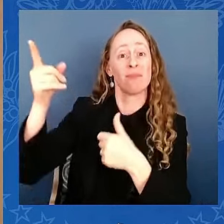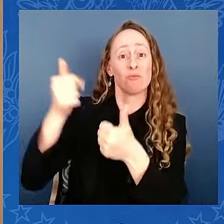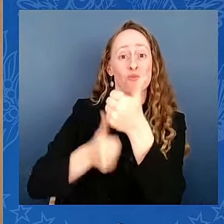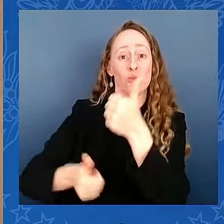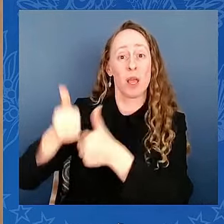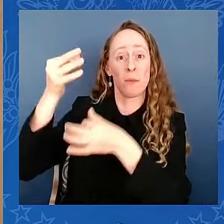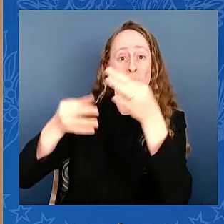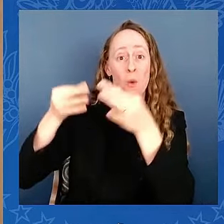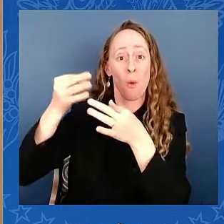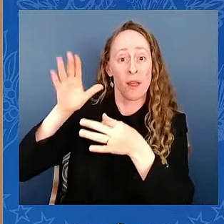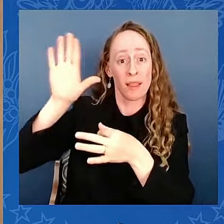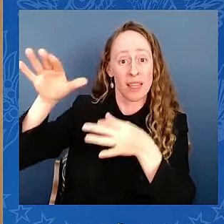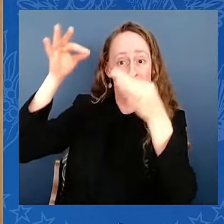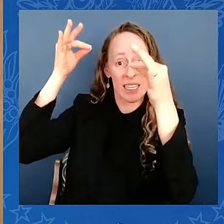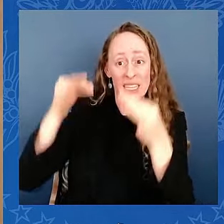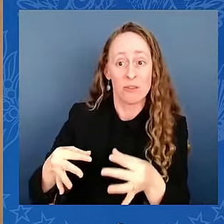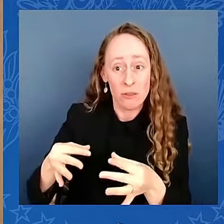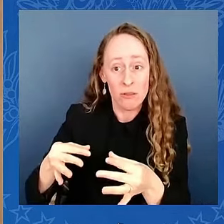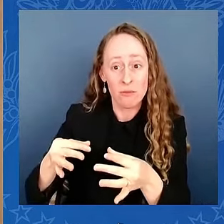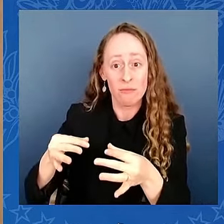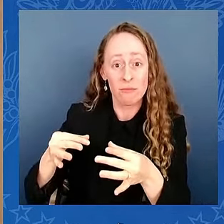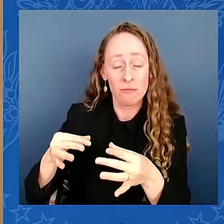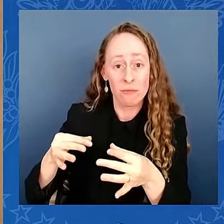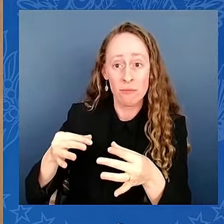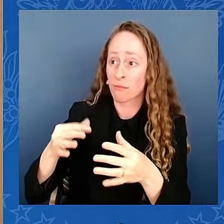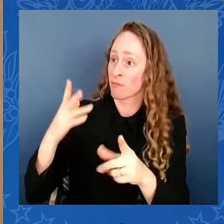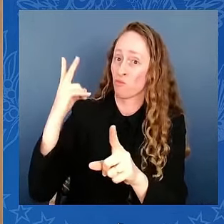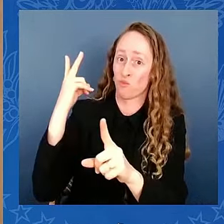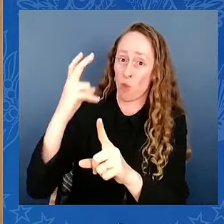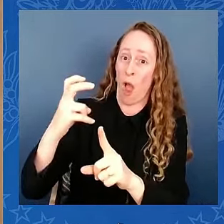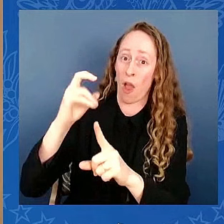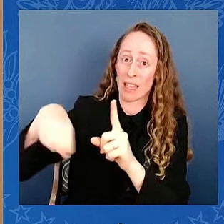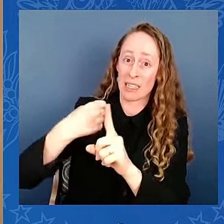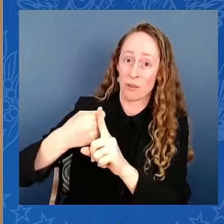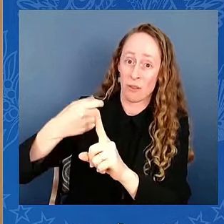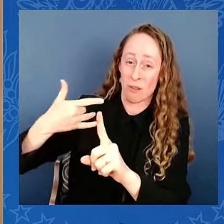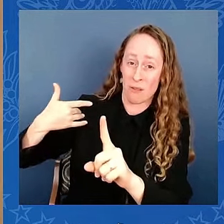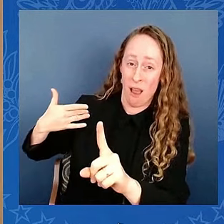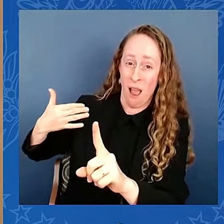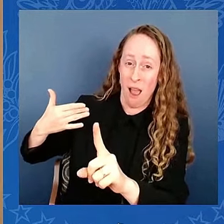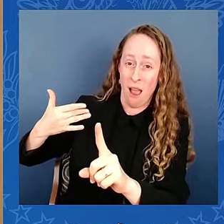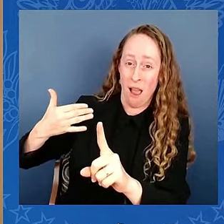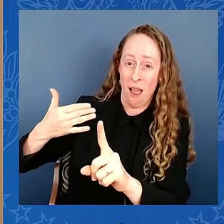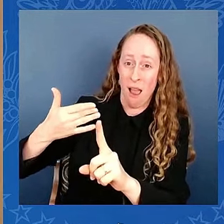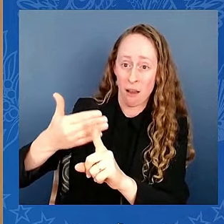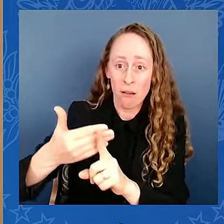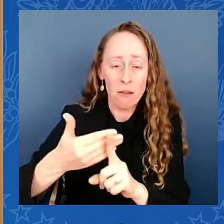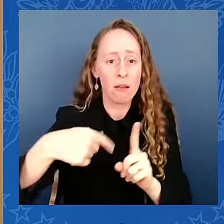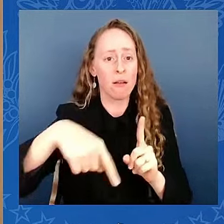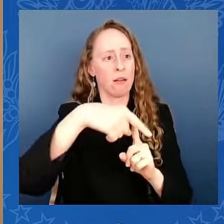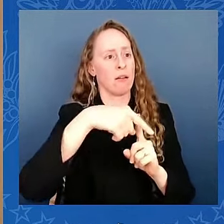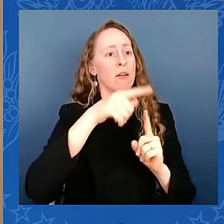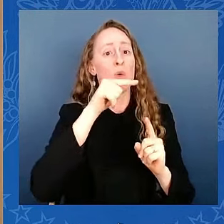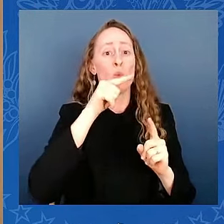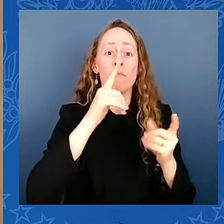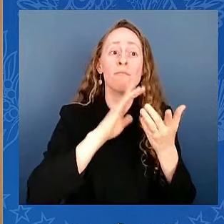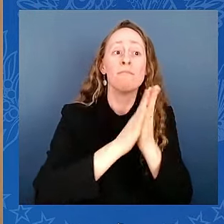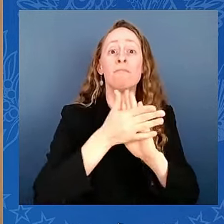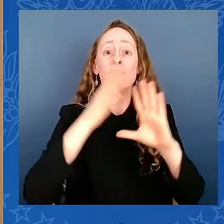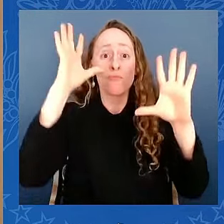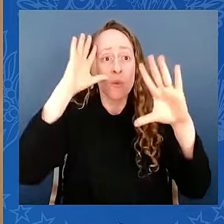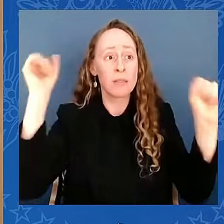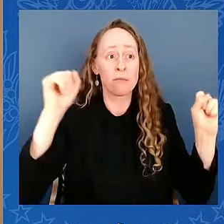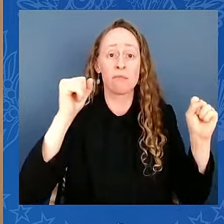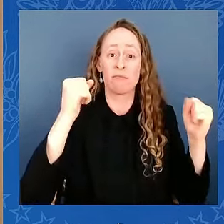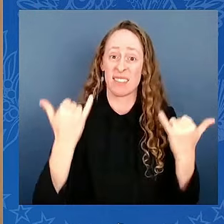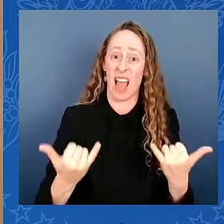who hold that presidency that are going to define the limits of the power of the presidency, because the law will no longer do it.